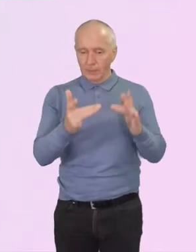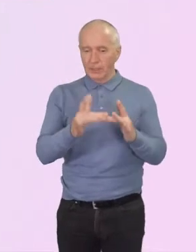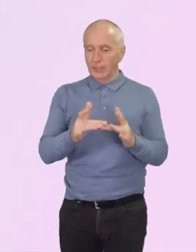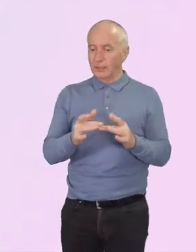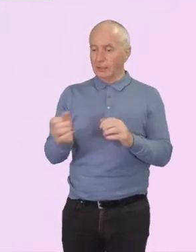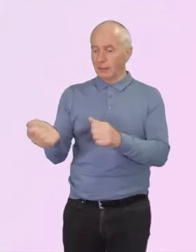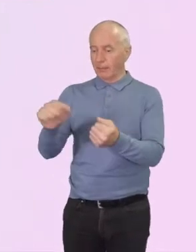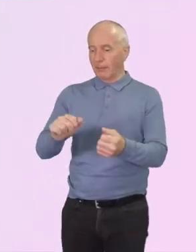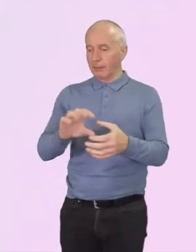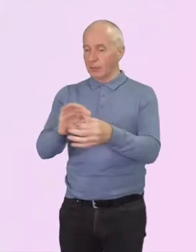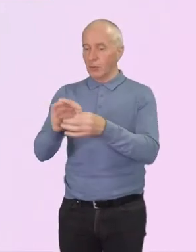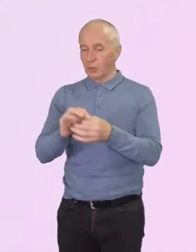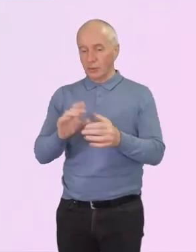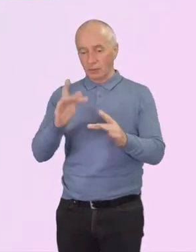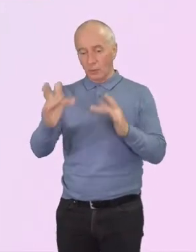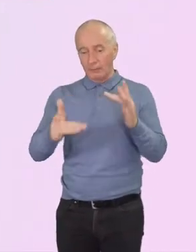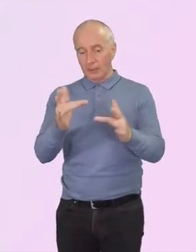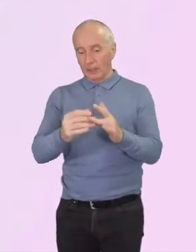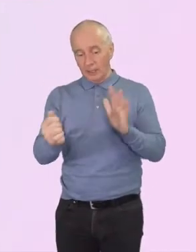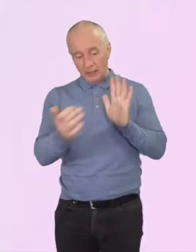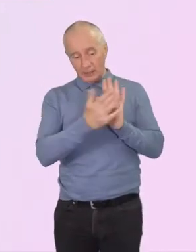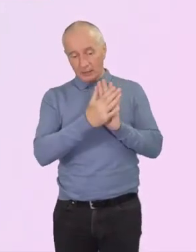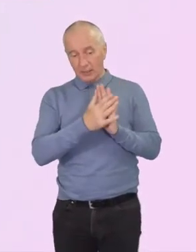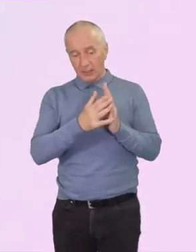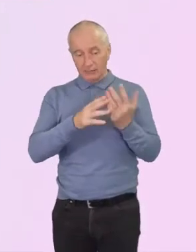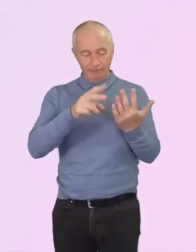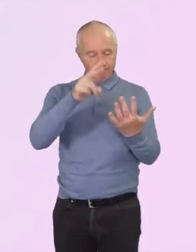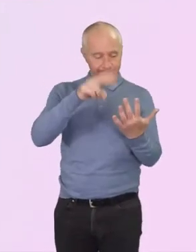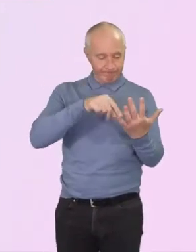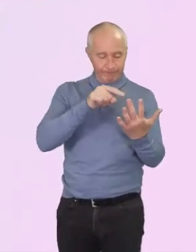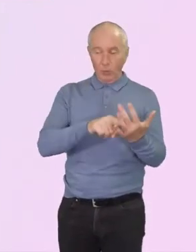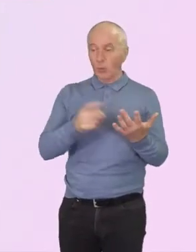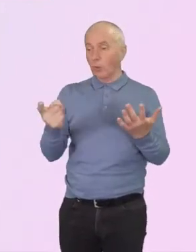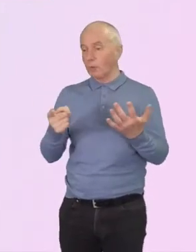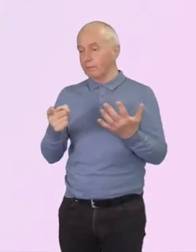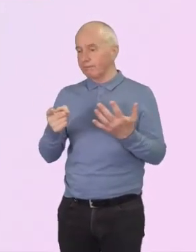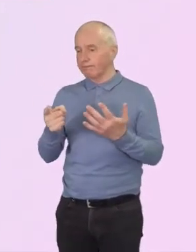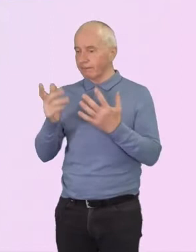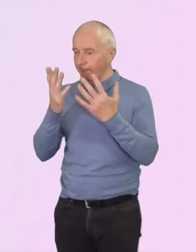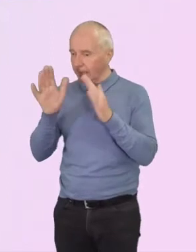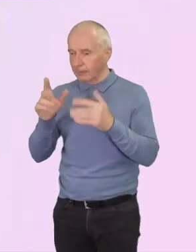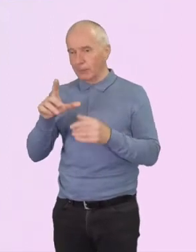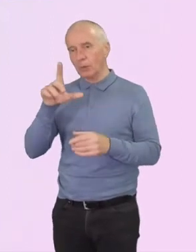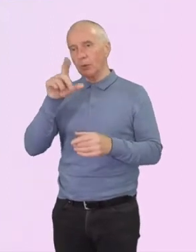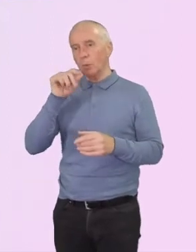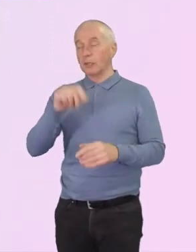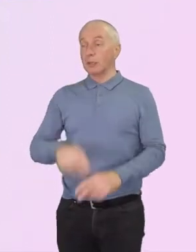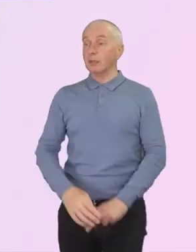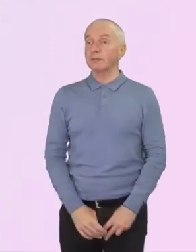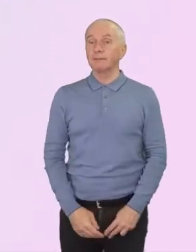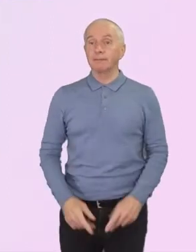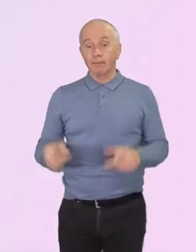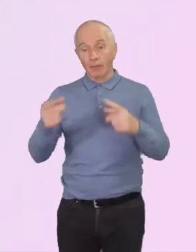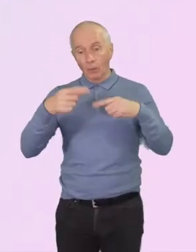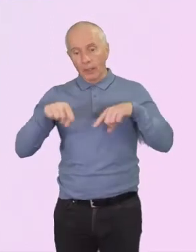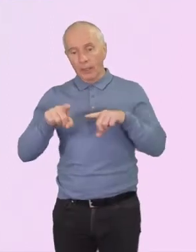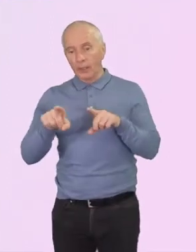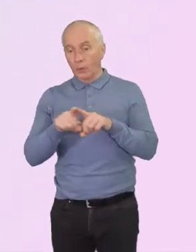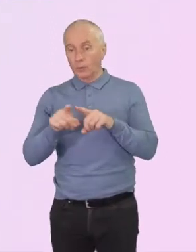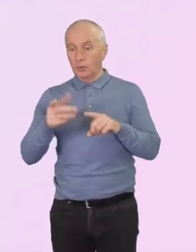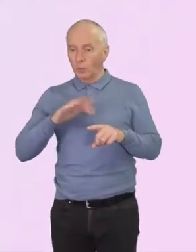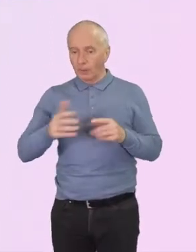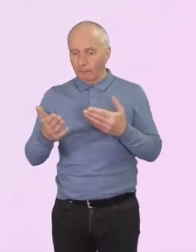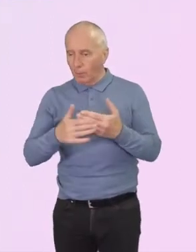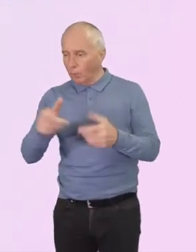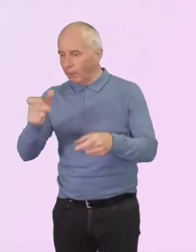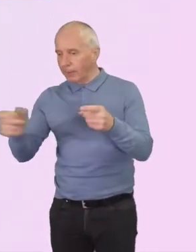Baptist Union website or you can follow us on our Facebook or Twitter pages. We are also looking for more people to join our